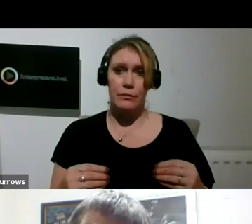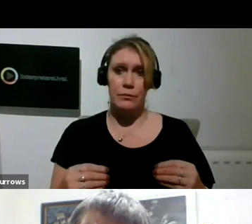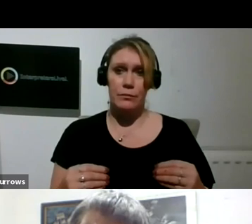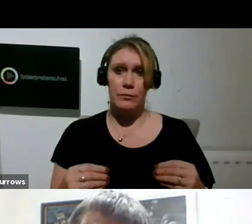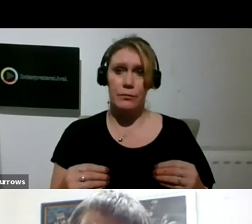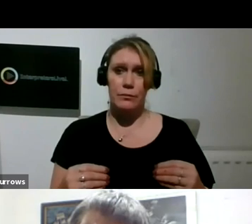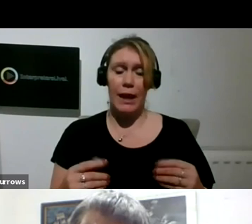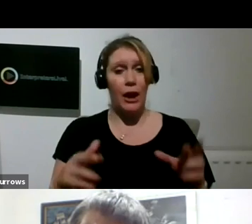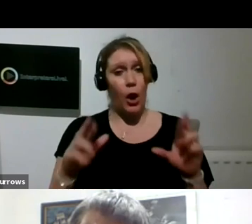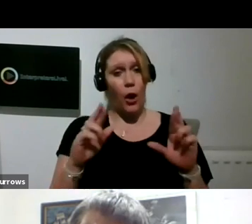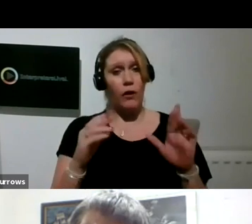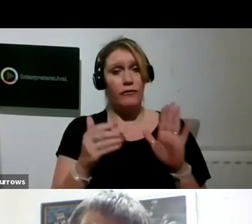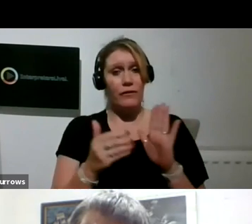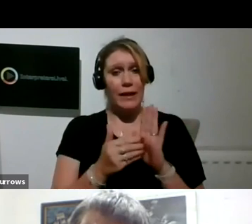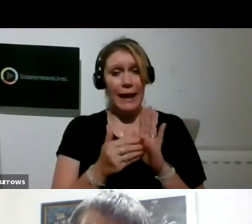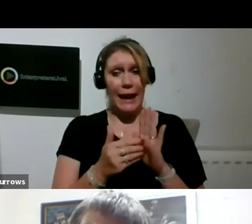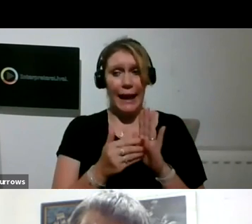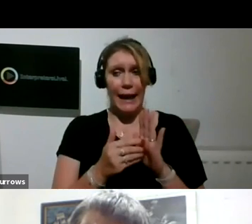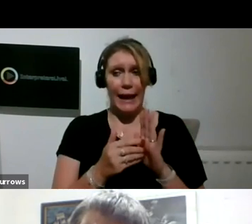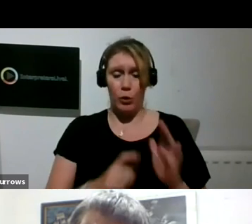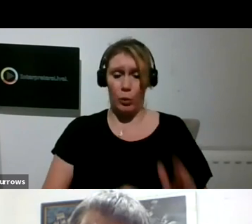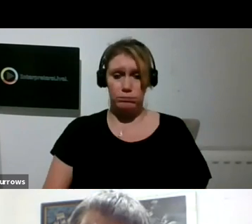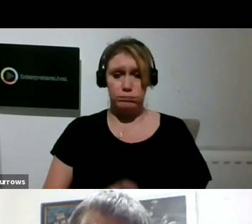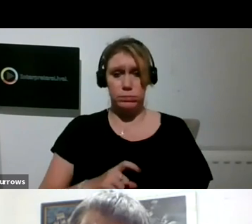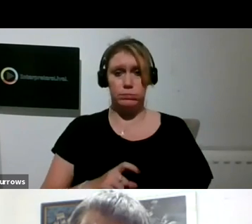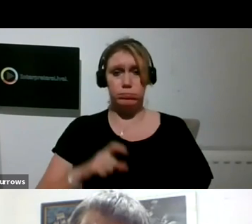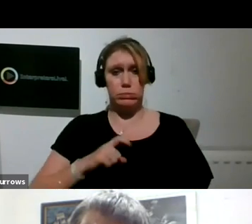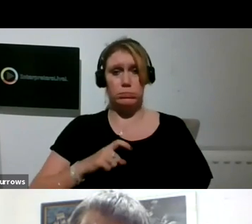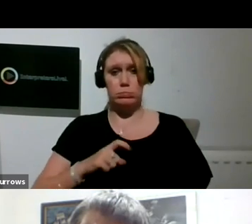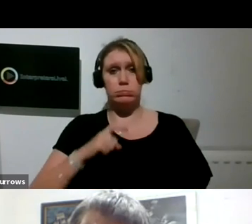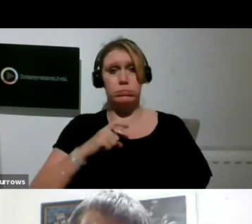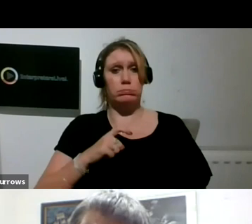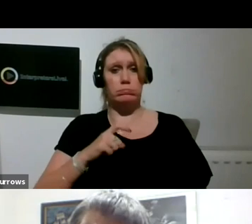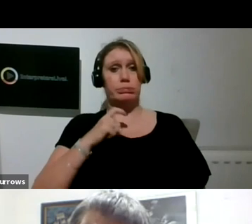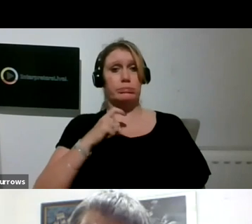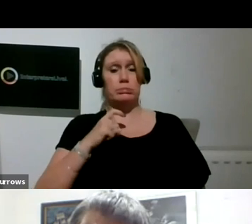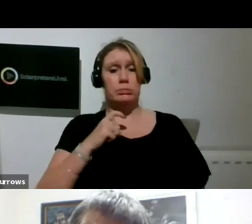-esteem by doing something you're pleased with.